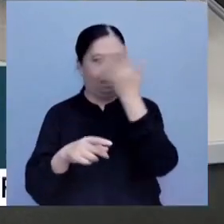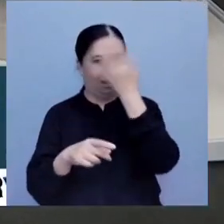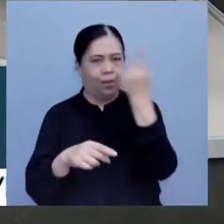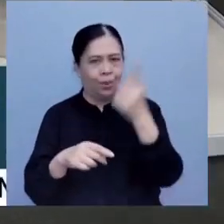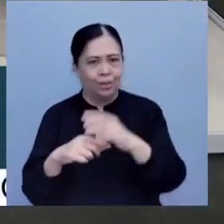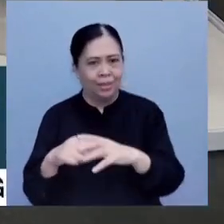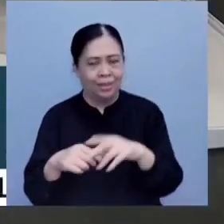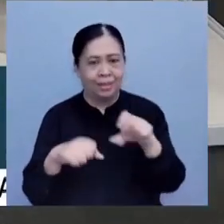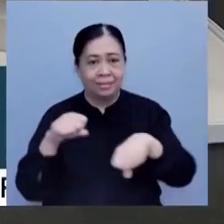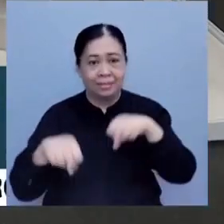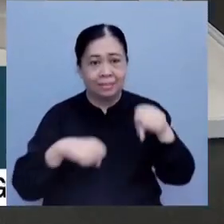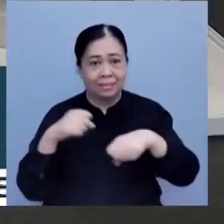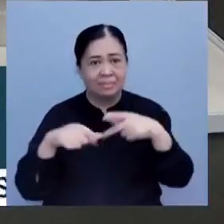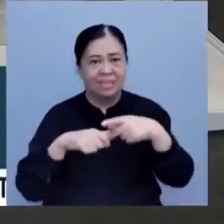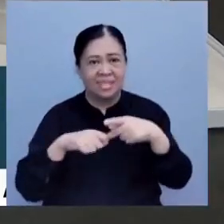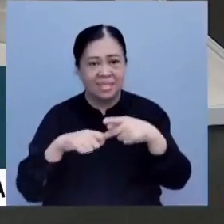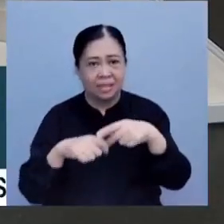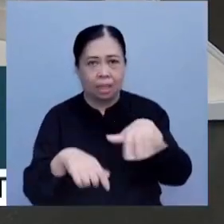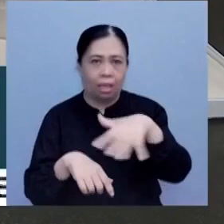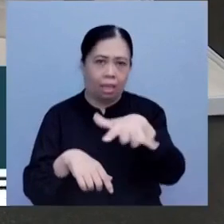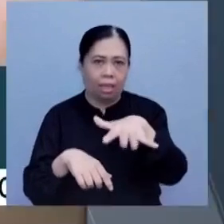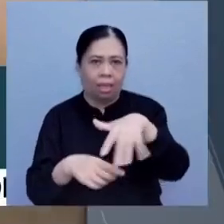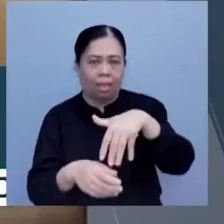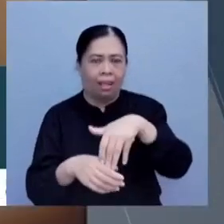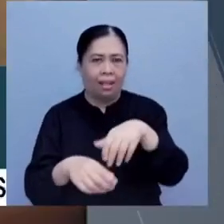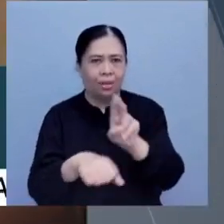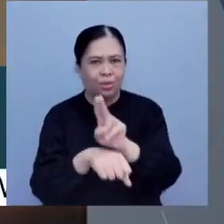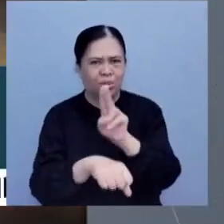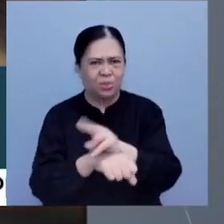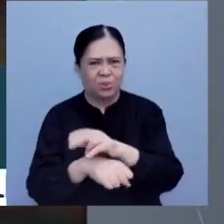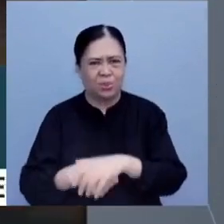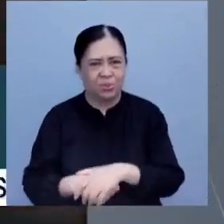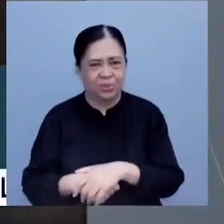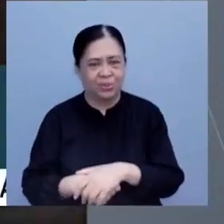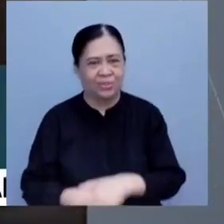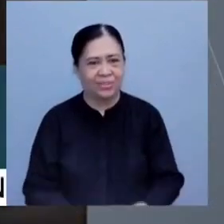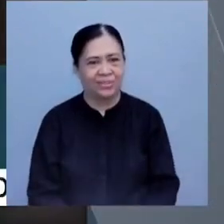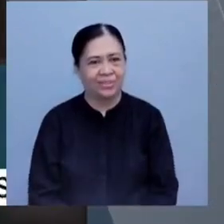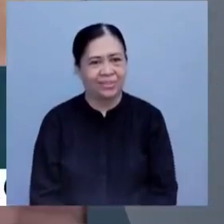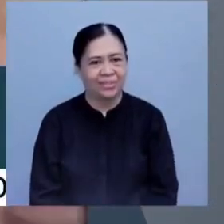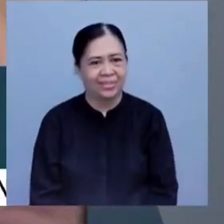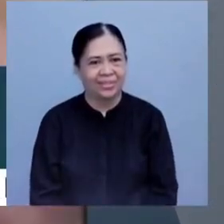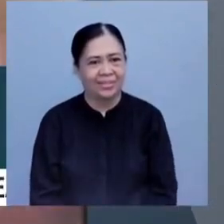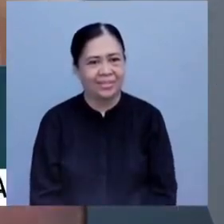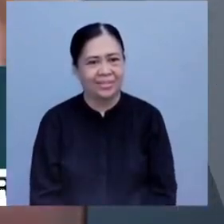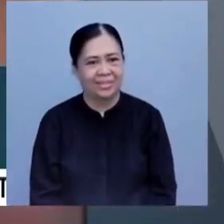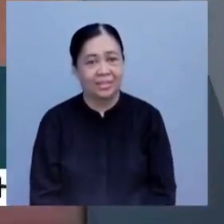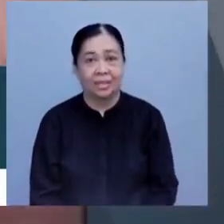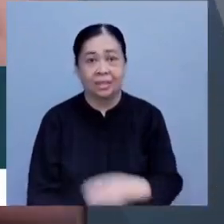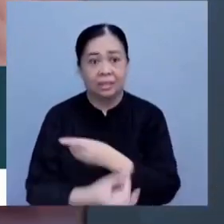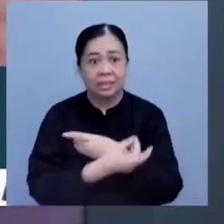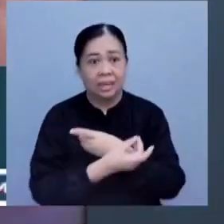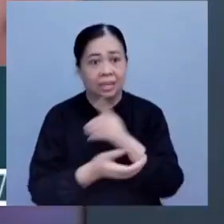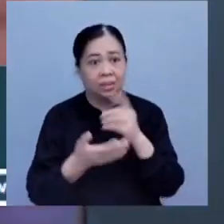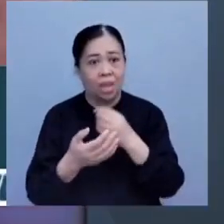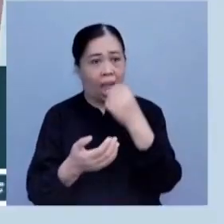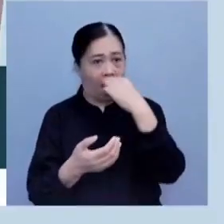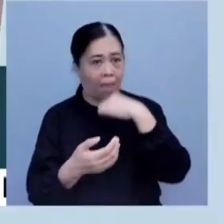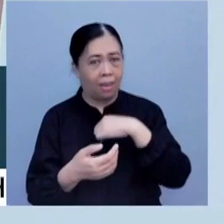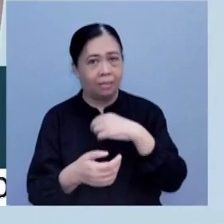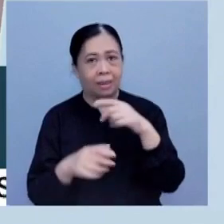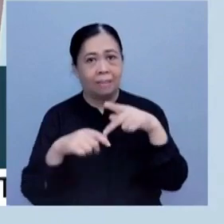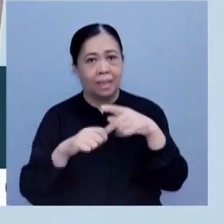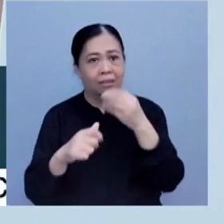made of plastic wobbled and flopped when in use. Wow, she really chews! An adult designed to chew plastic food